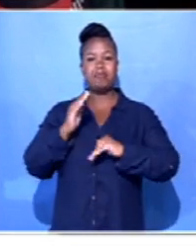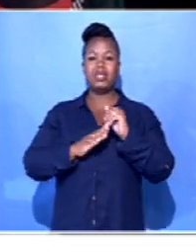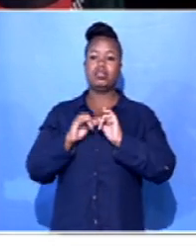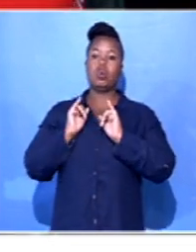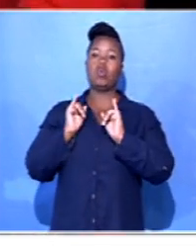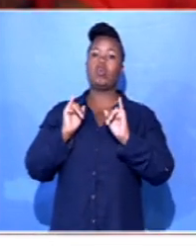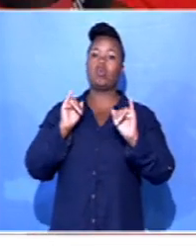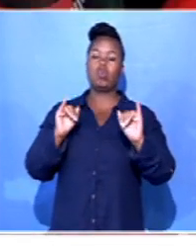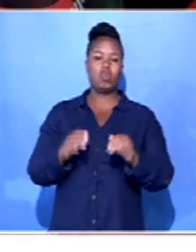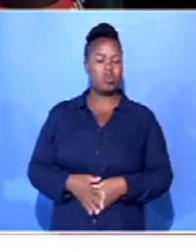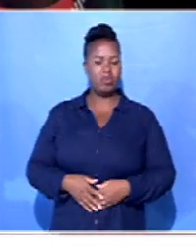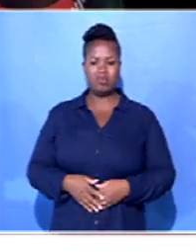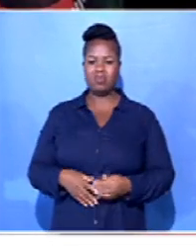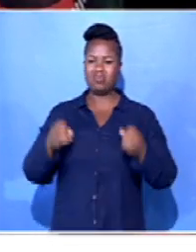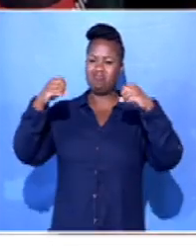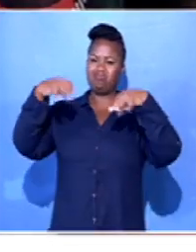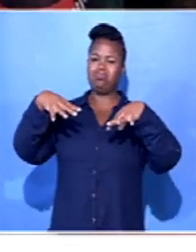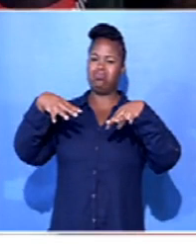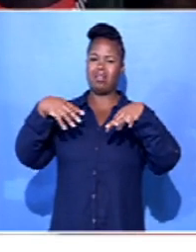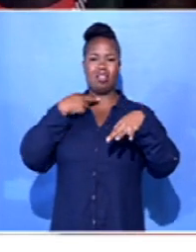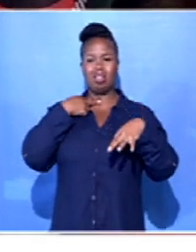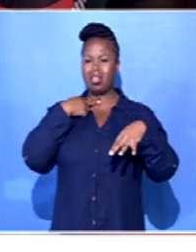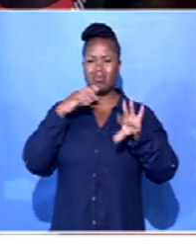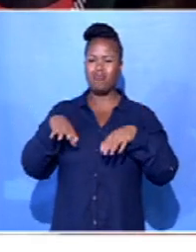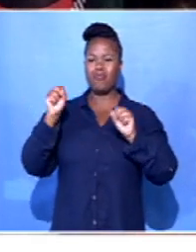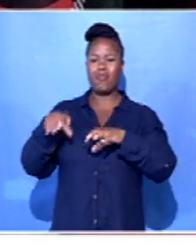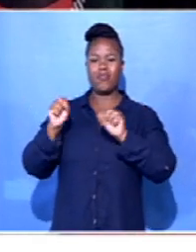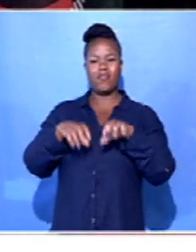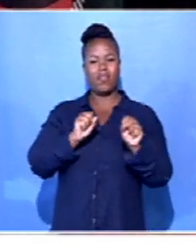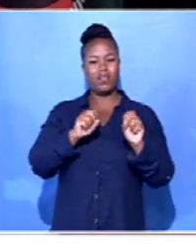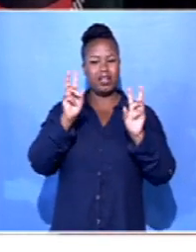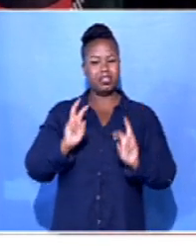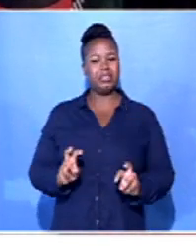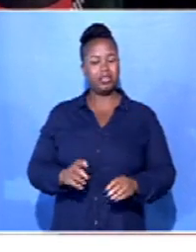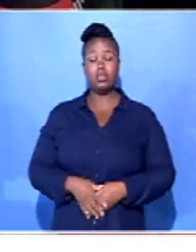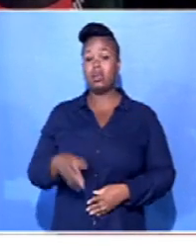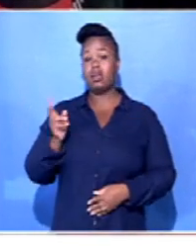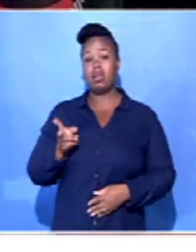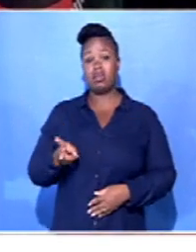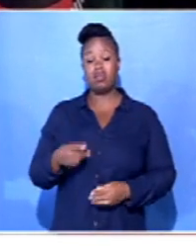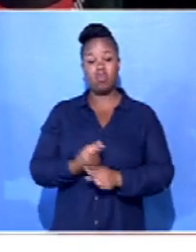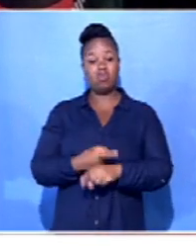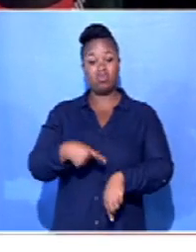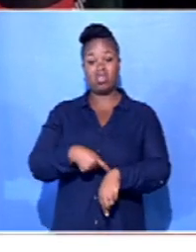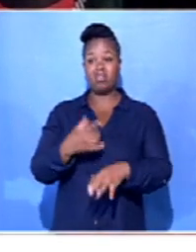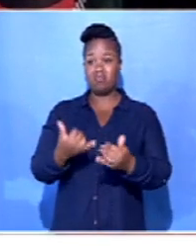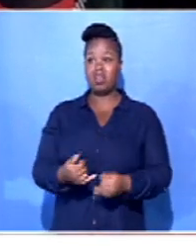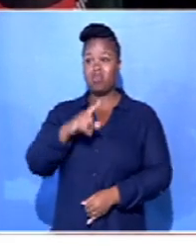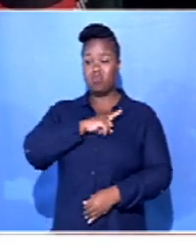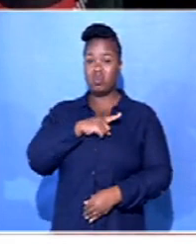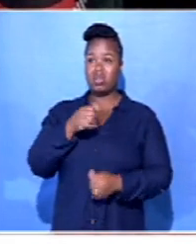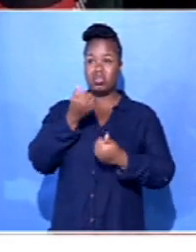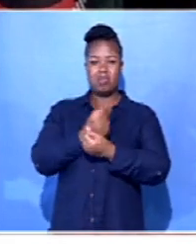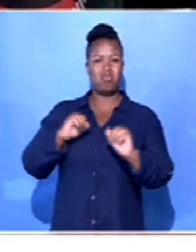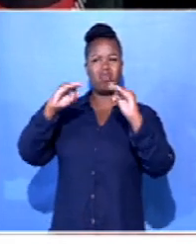decaying, we cannot keep the lights on, and ultimately we face a time where the institutions of our